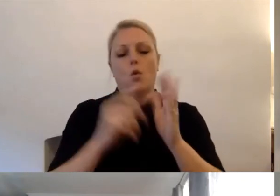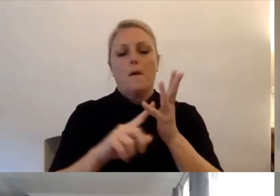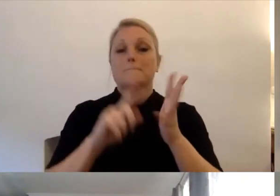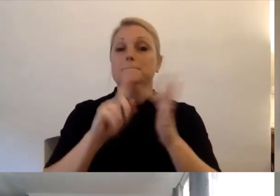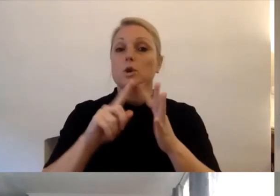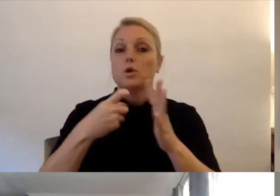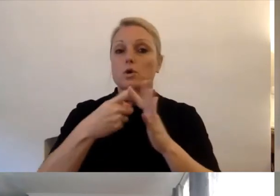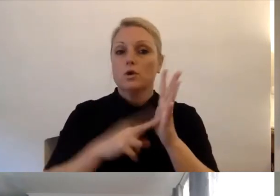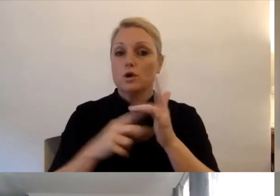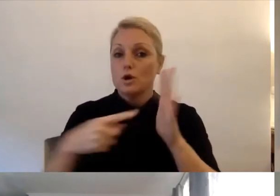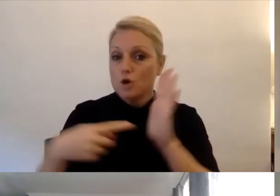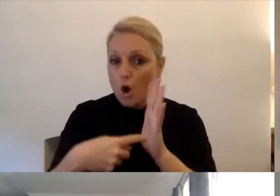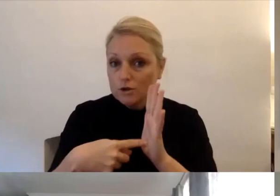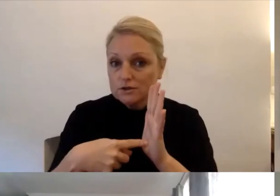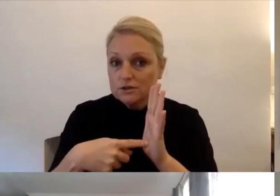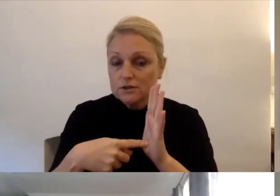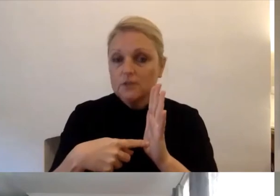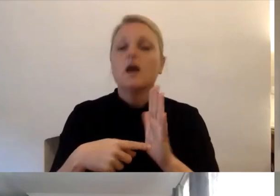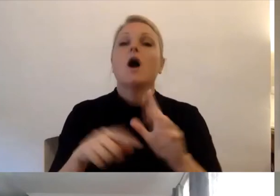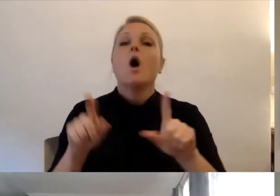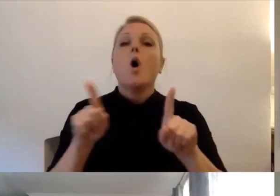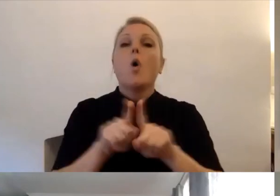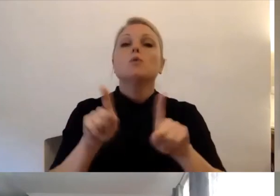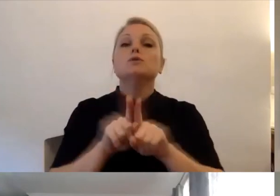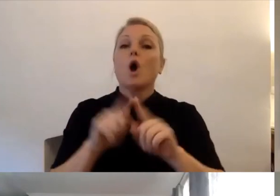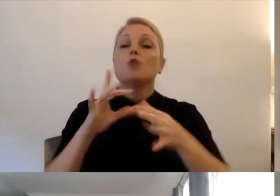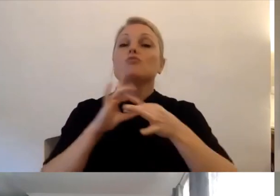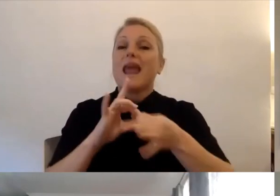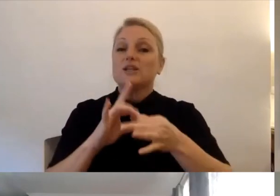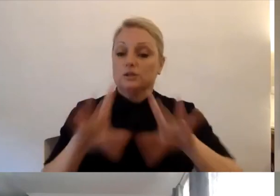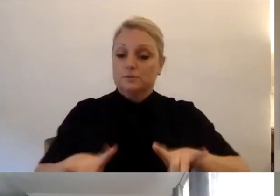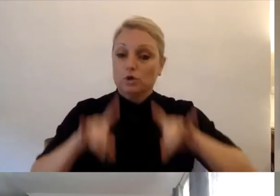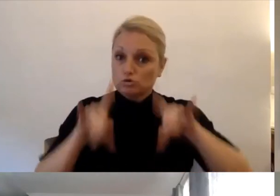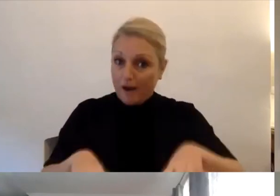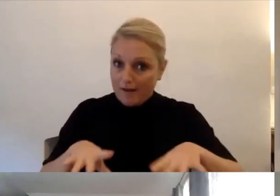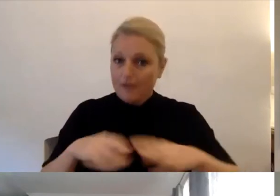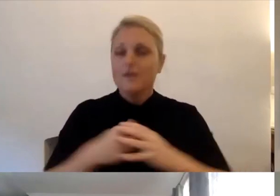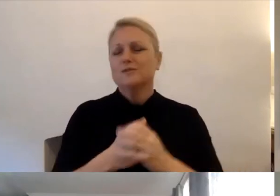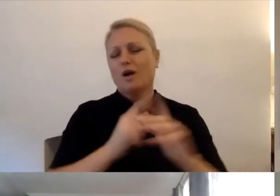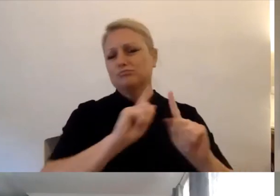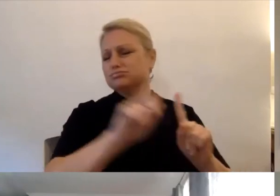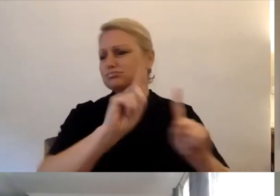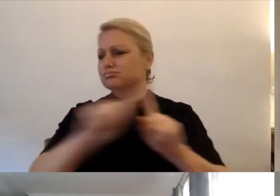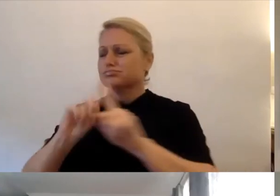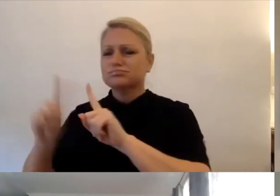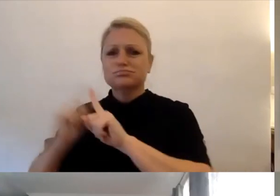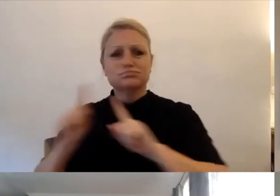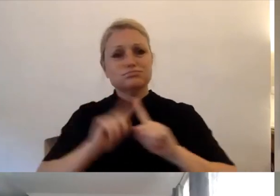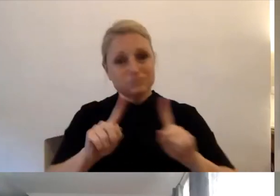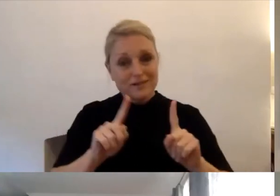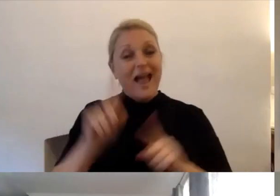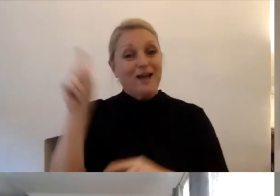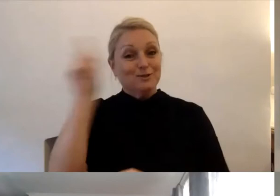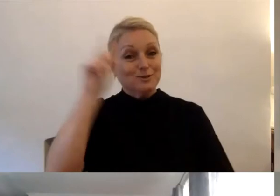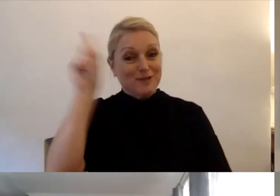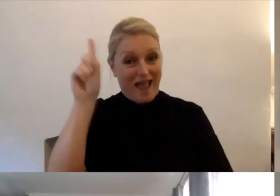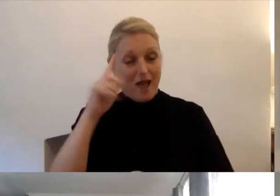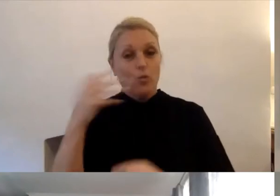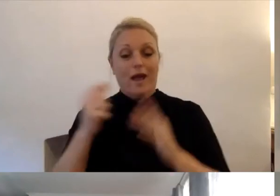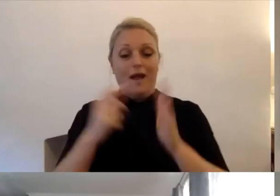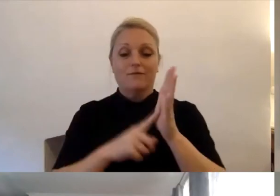non-war and UNTSA, but also Relationships Australia SA. And we're lucky enough to have Lucy Lovelock here to explain